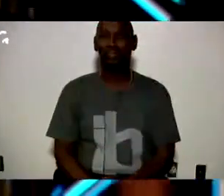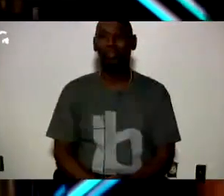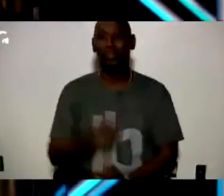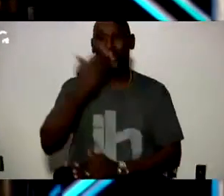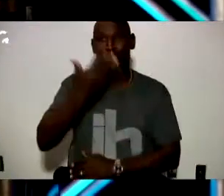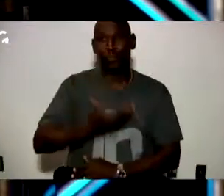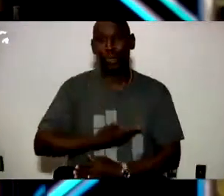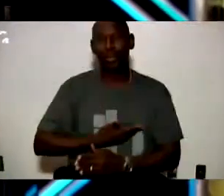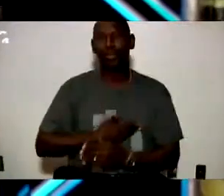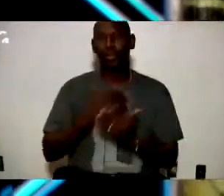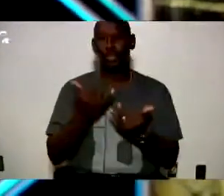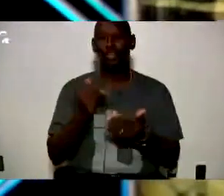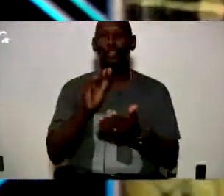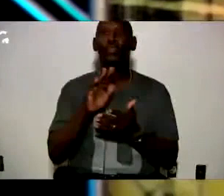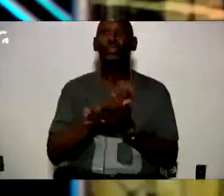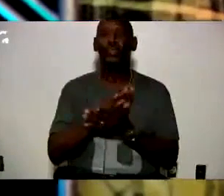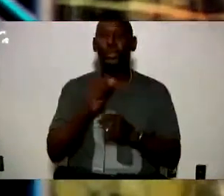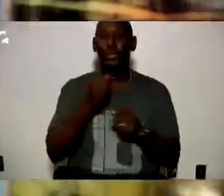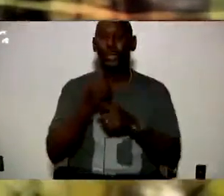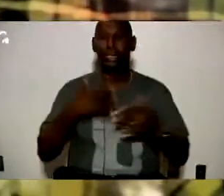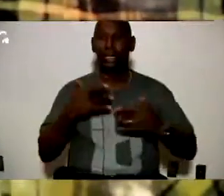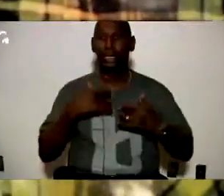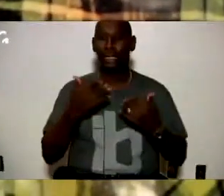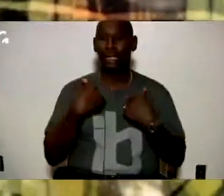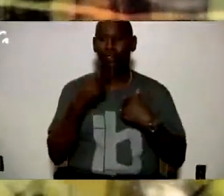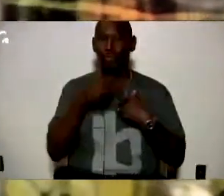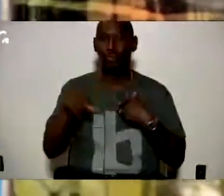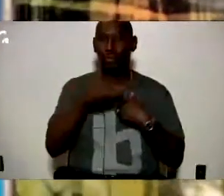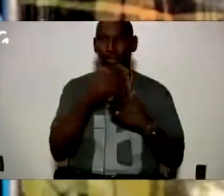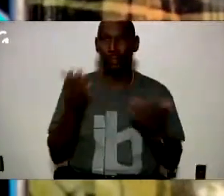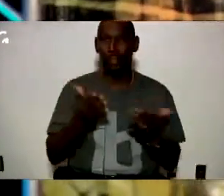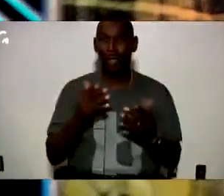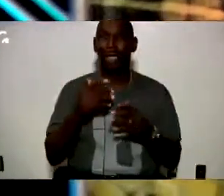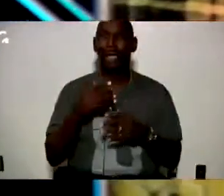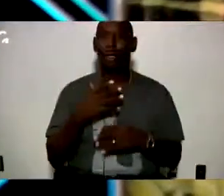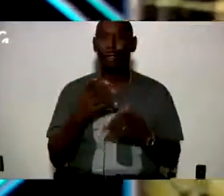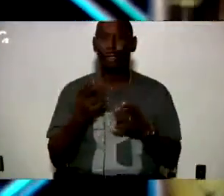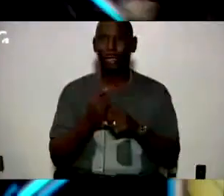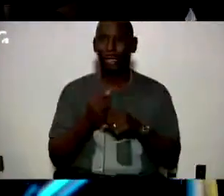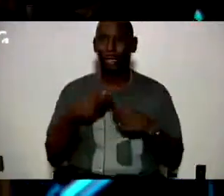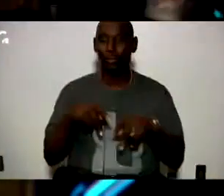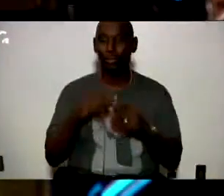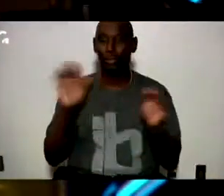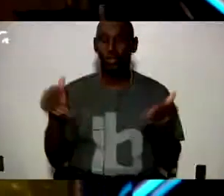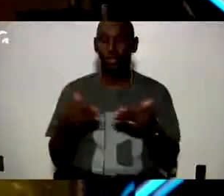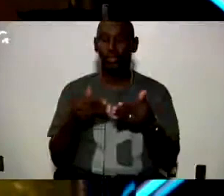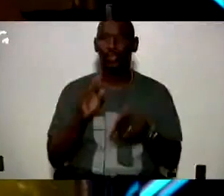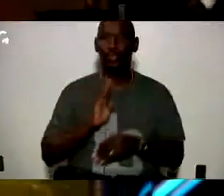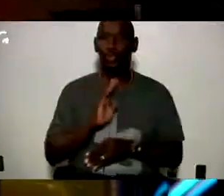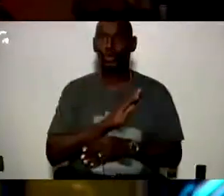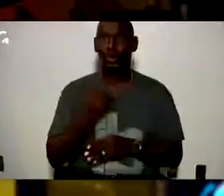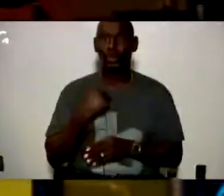Welcome to this school year. We're excited to have you all here. I would like to take this opportunity to introduce the board members. We have